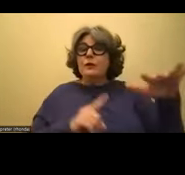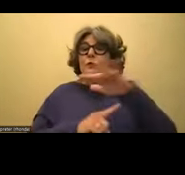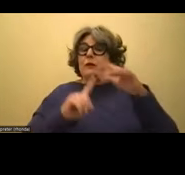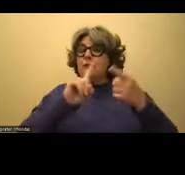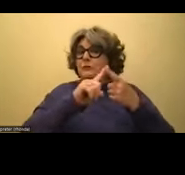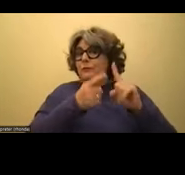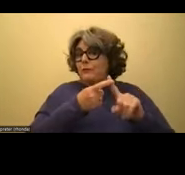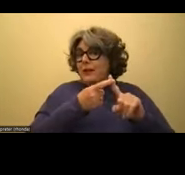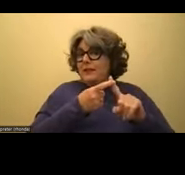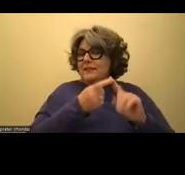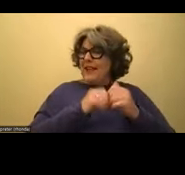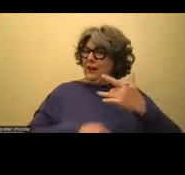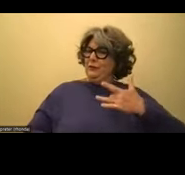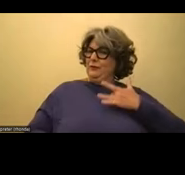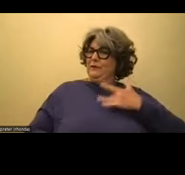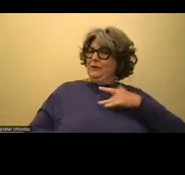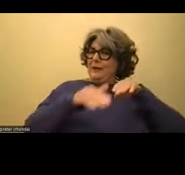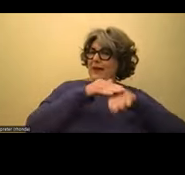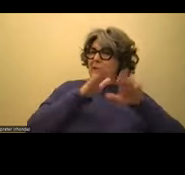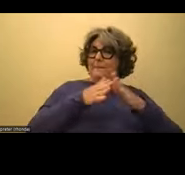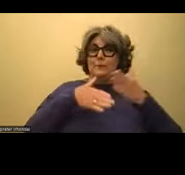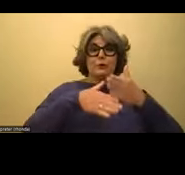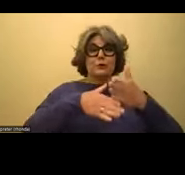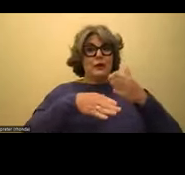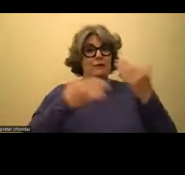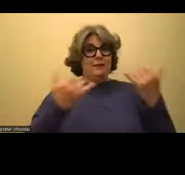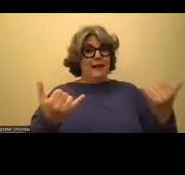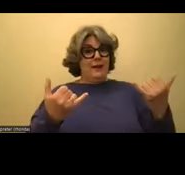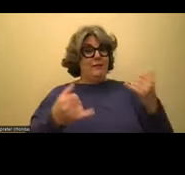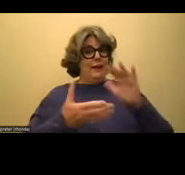How do you feel about accessing Bookshare at school now?